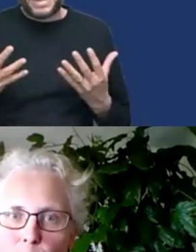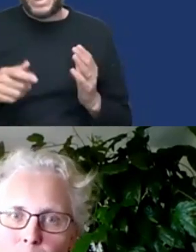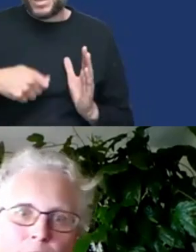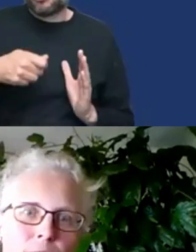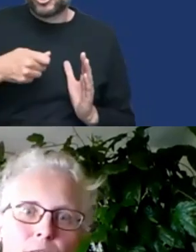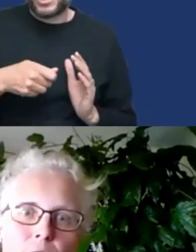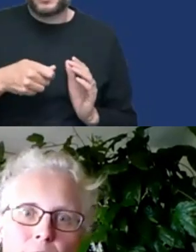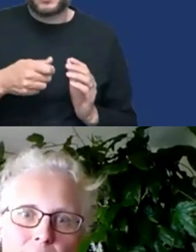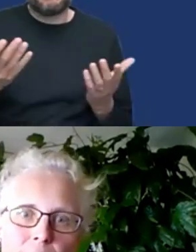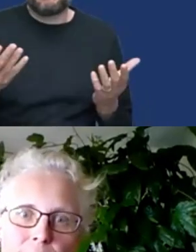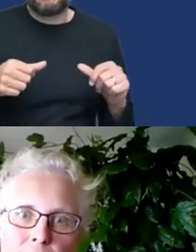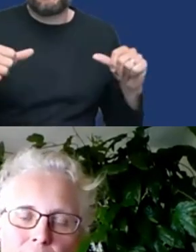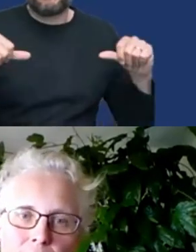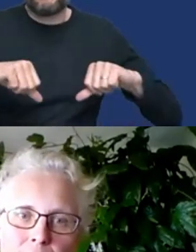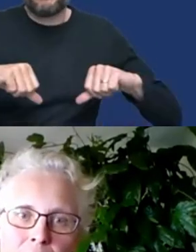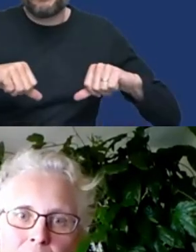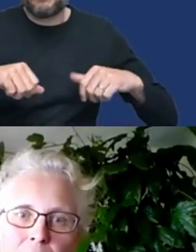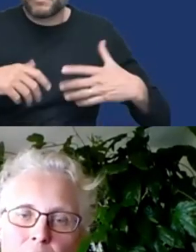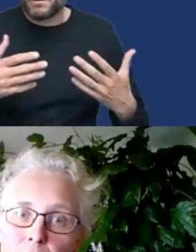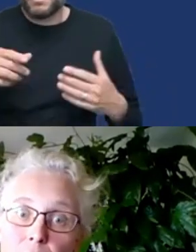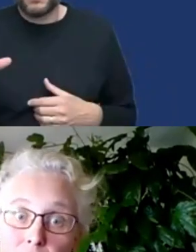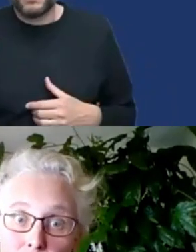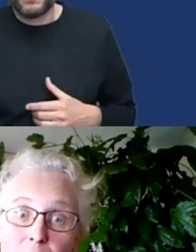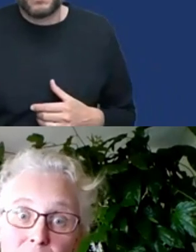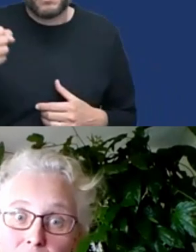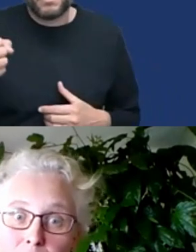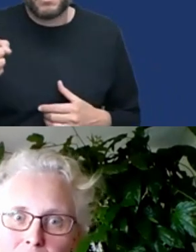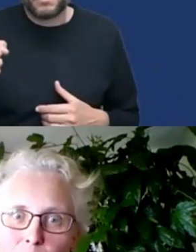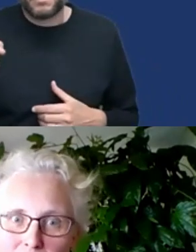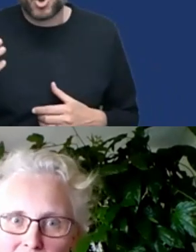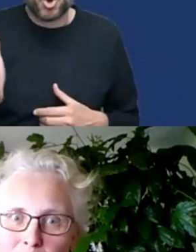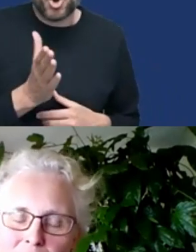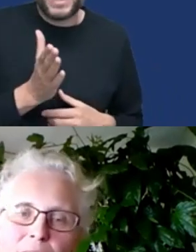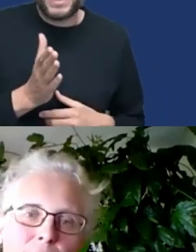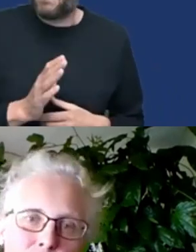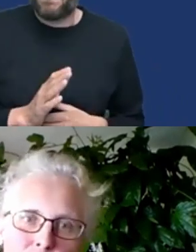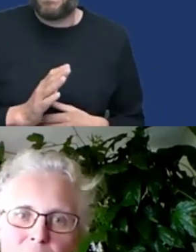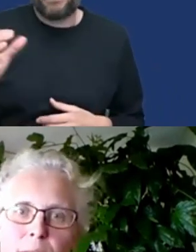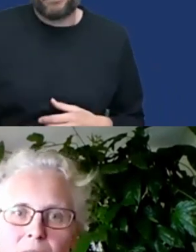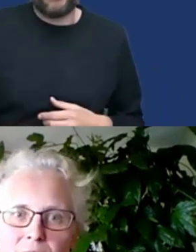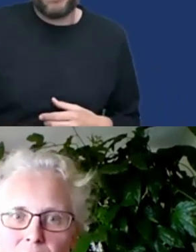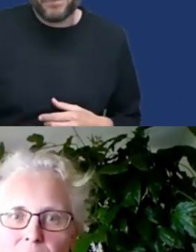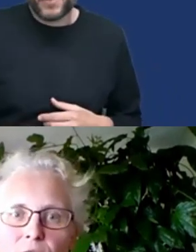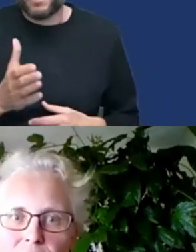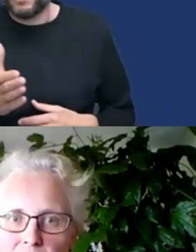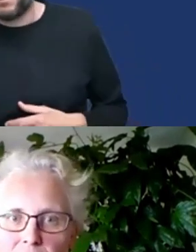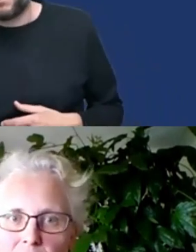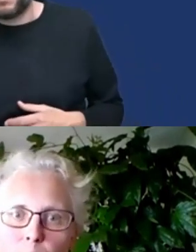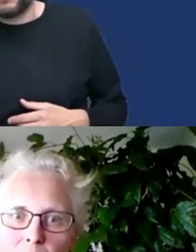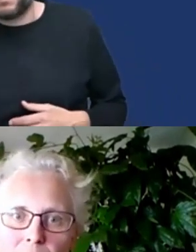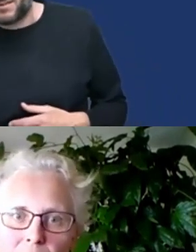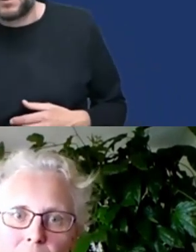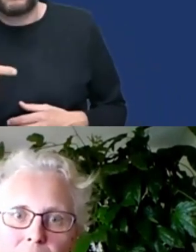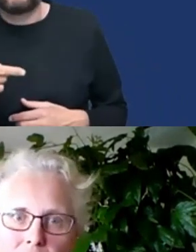involved and not early enough. So the earlier, the better, I would say. And then, of course, it depends on context